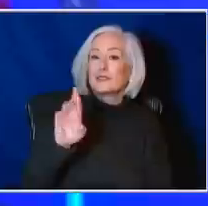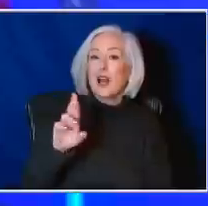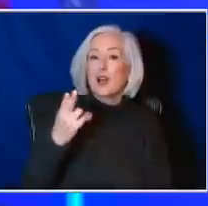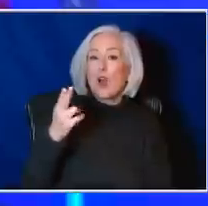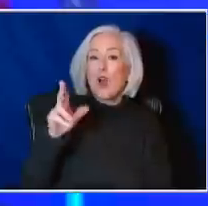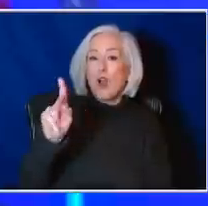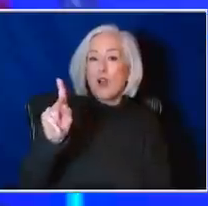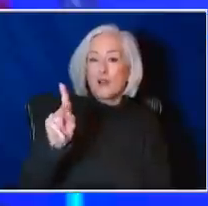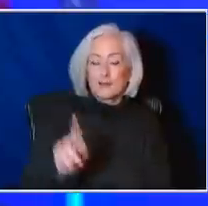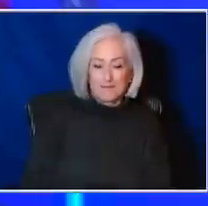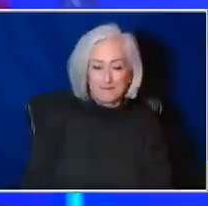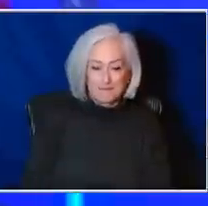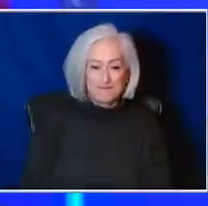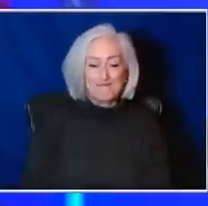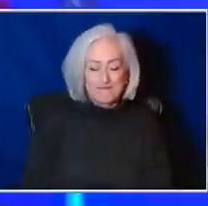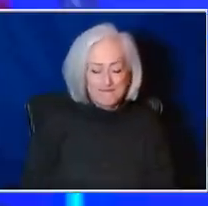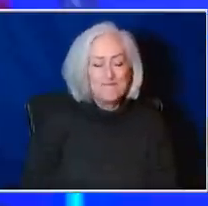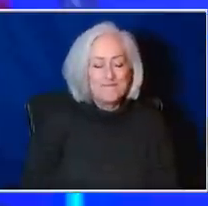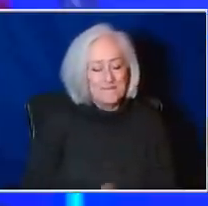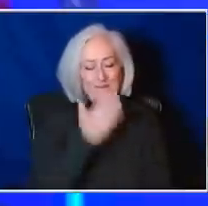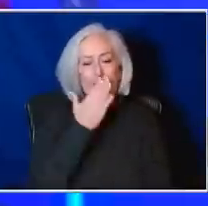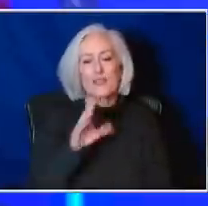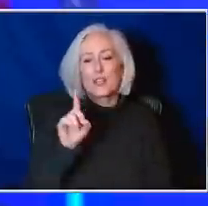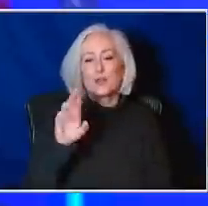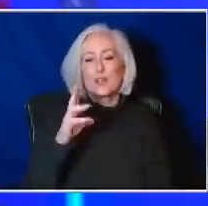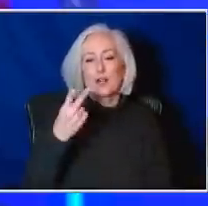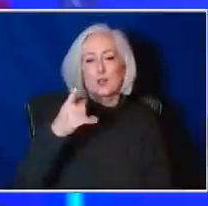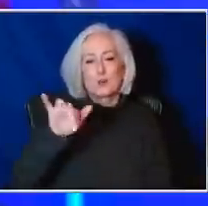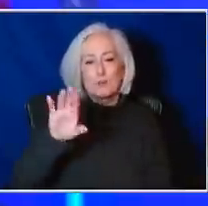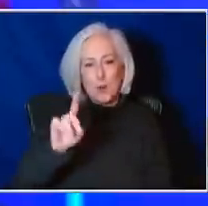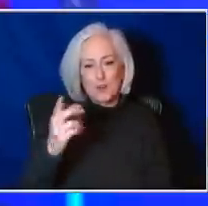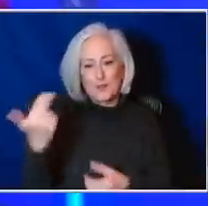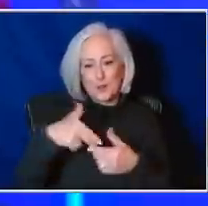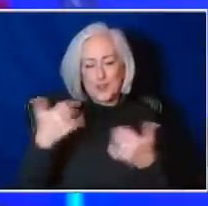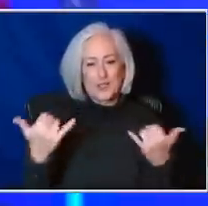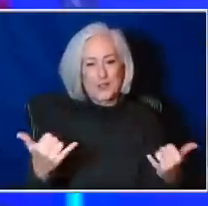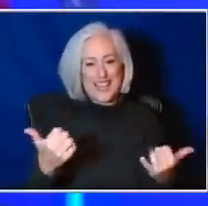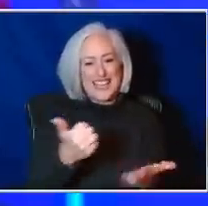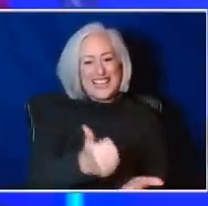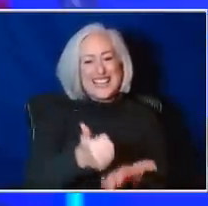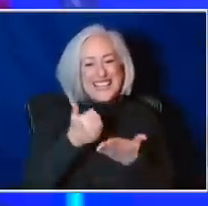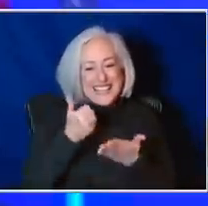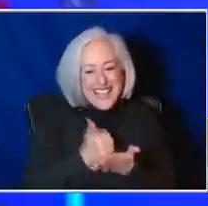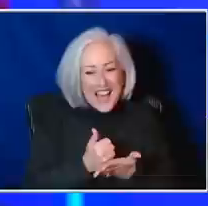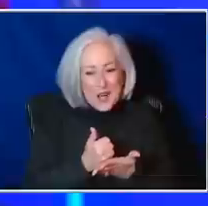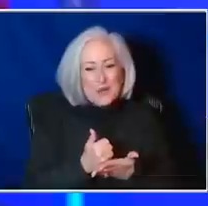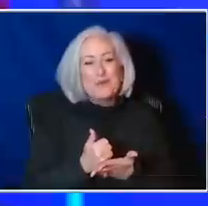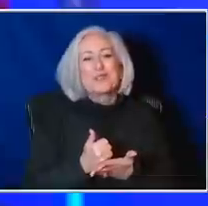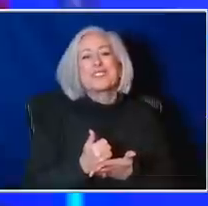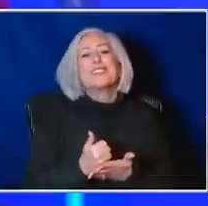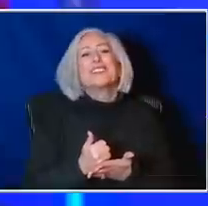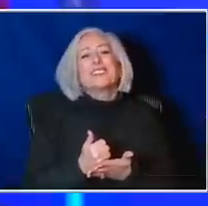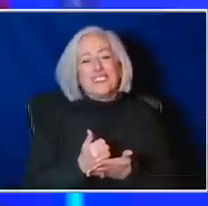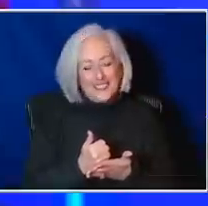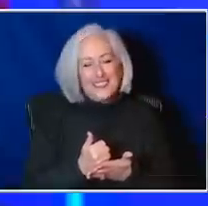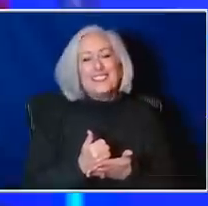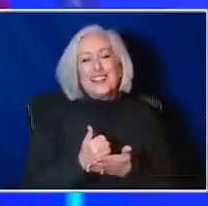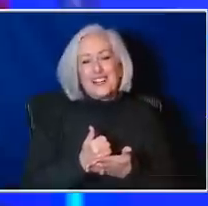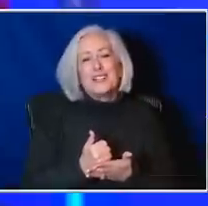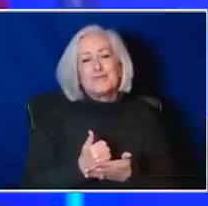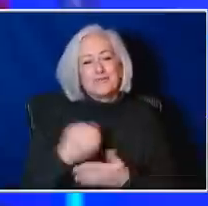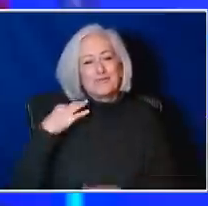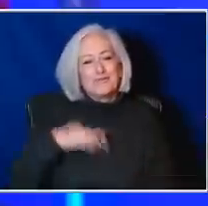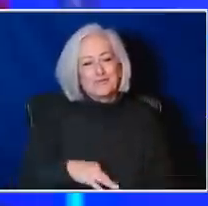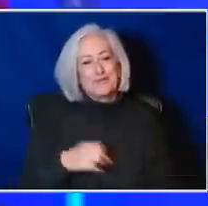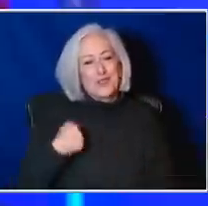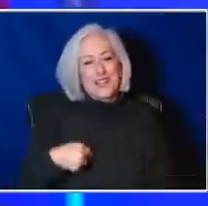Yeah. Again, thank you to Dr. Polin for being on the show. I think it helps lend us some credibility, Steve. So that is always good. I certainly